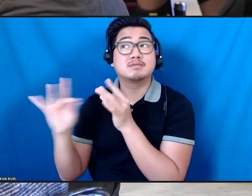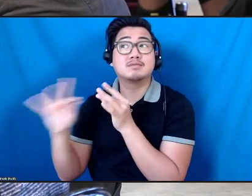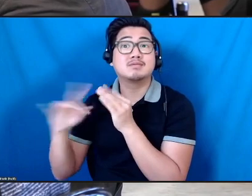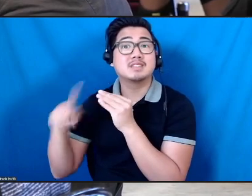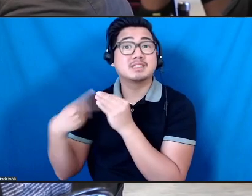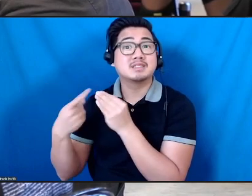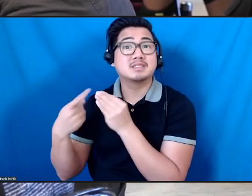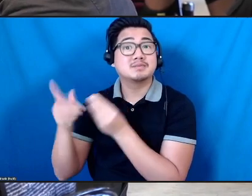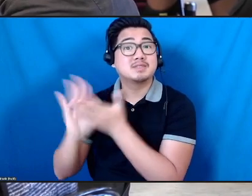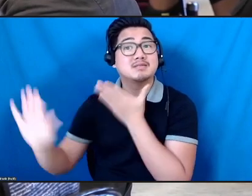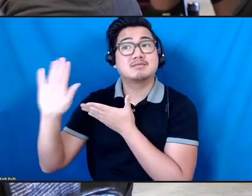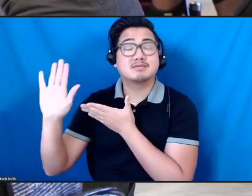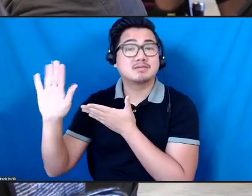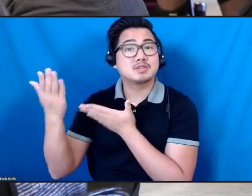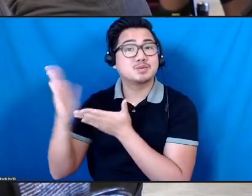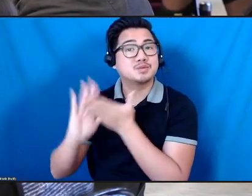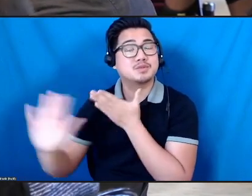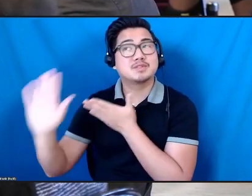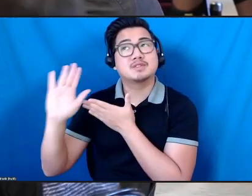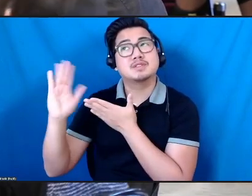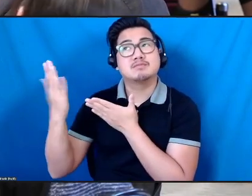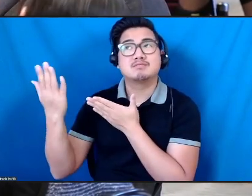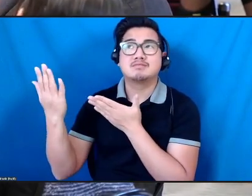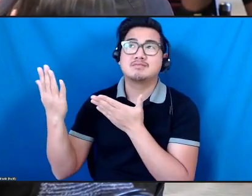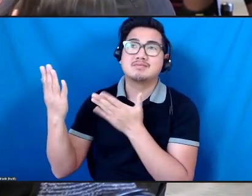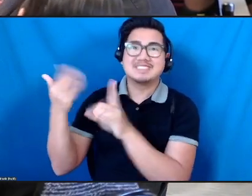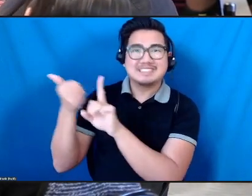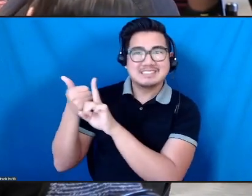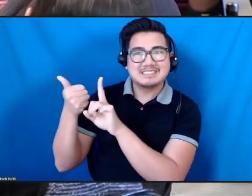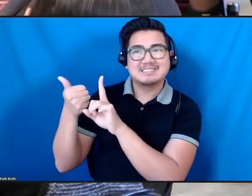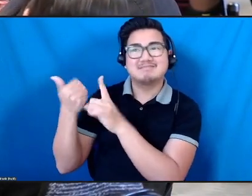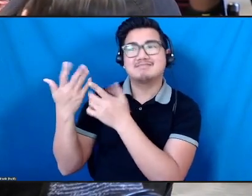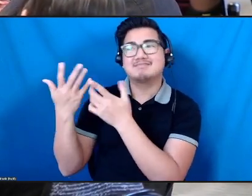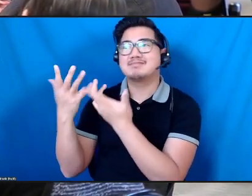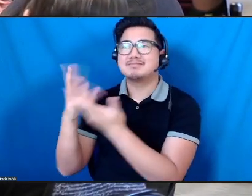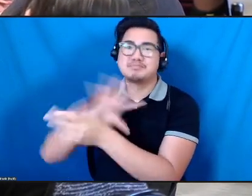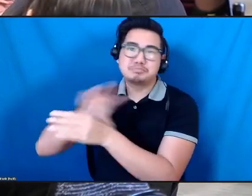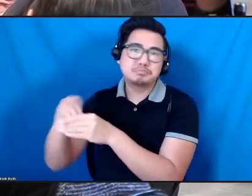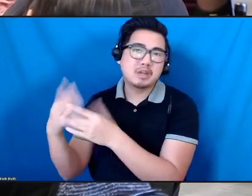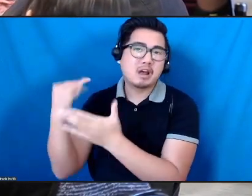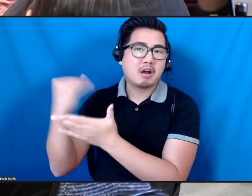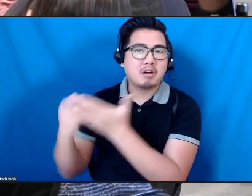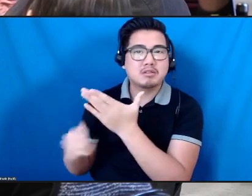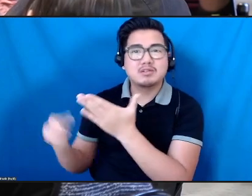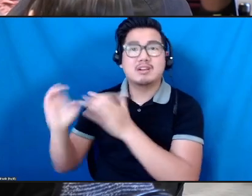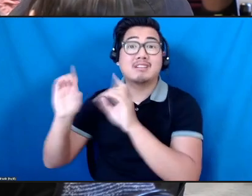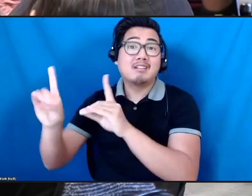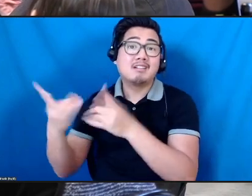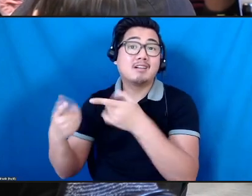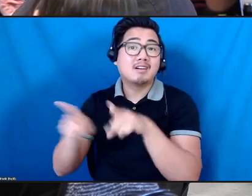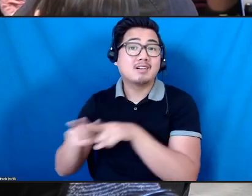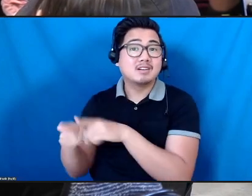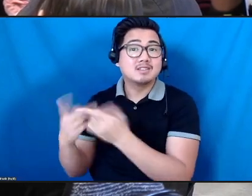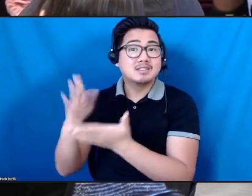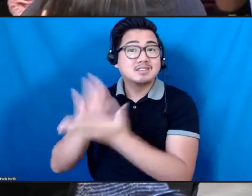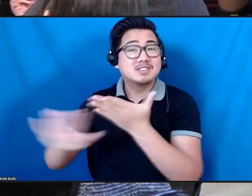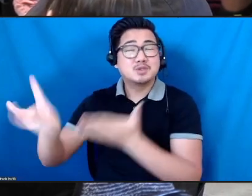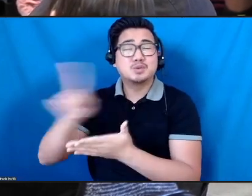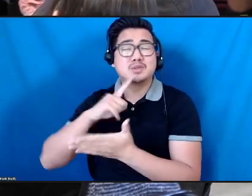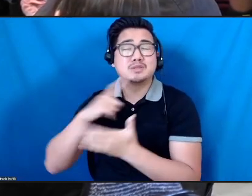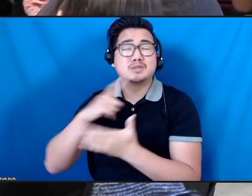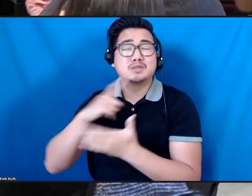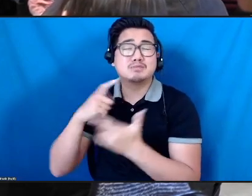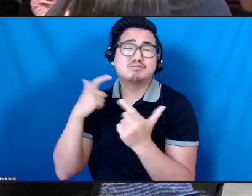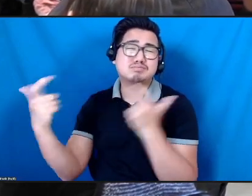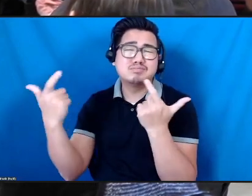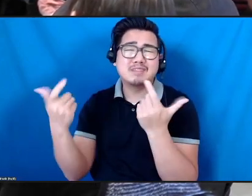as the arts, the university as the education, and then, oh, by the way, the university is also the biggest landowner in New York City,